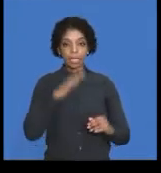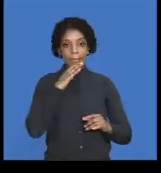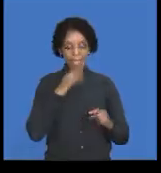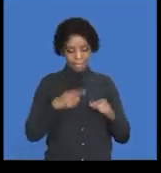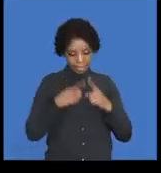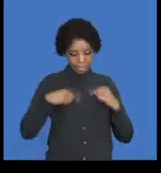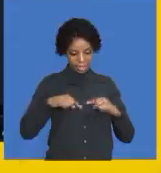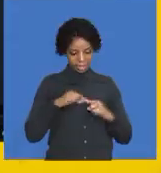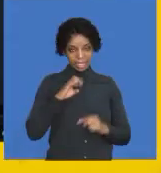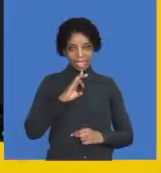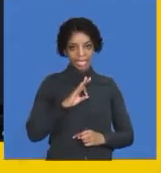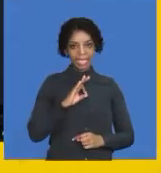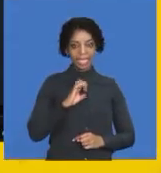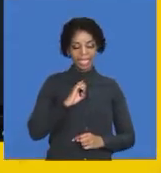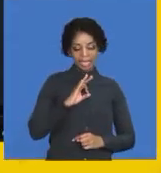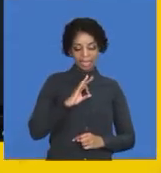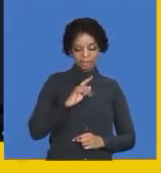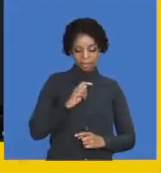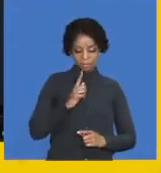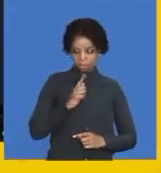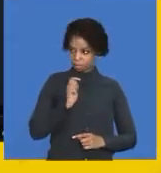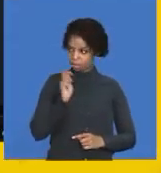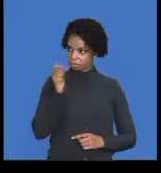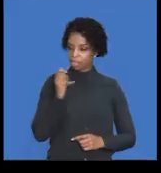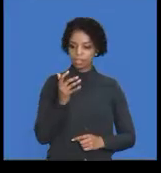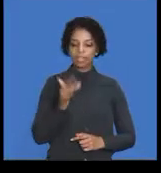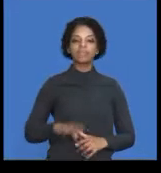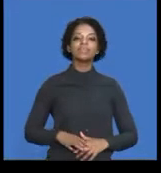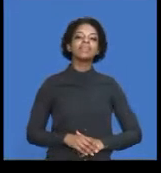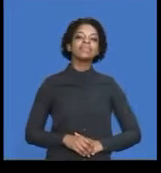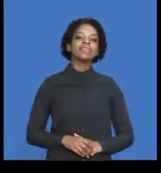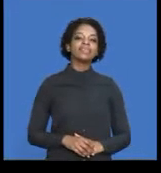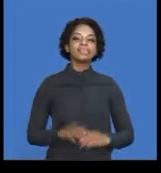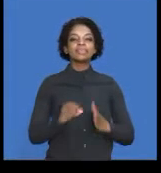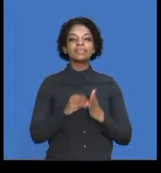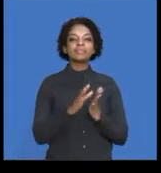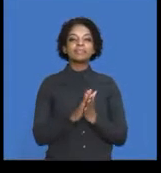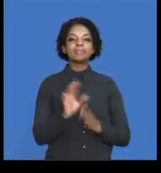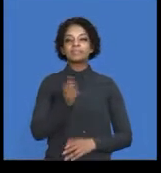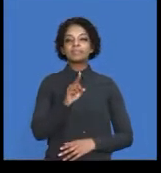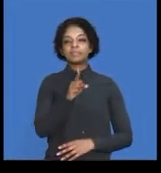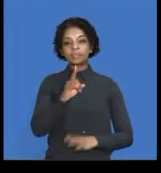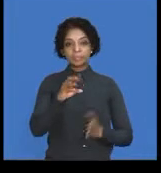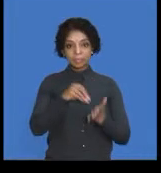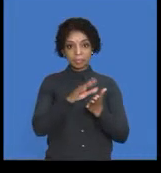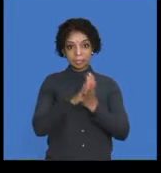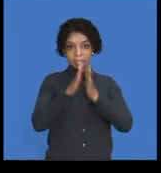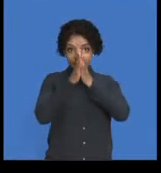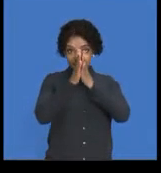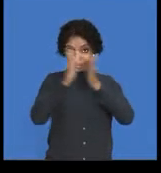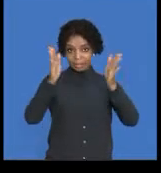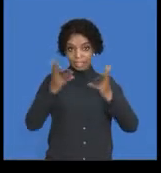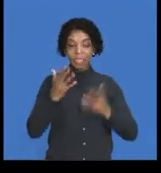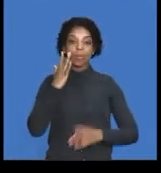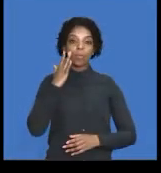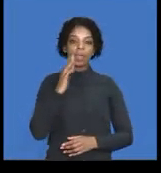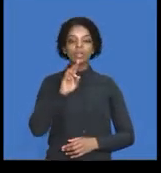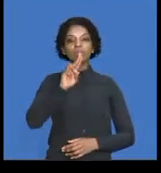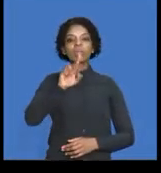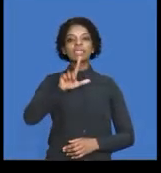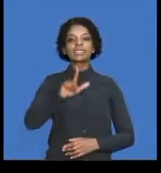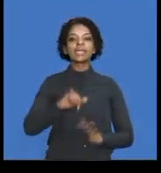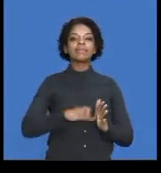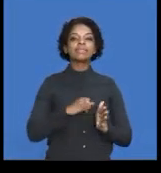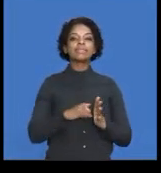made an EFT into the account of future traders. Was recorded in the Cash Payments Journal on the 27th of